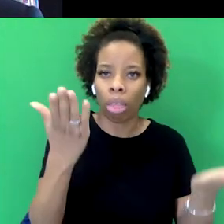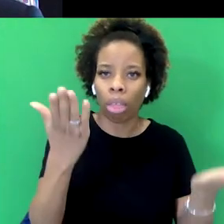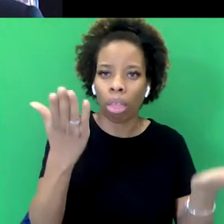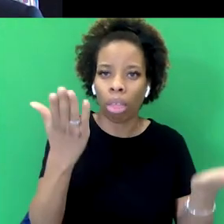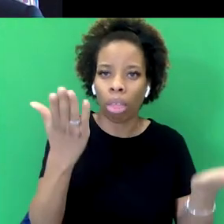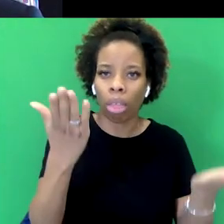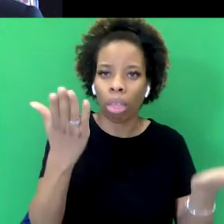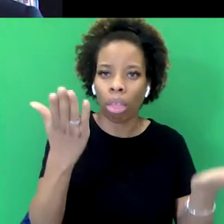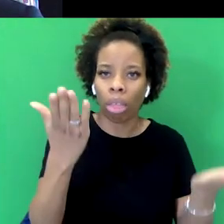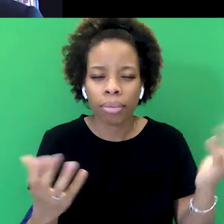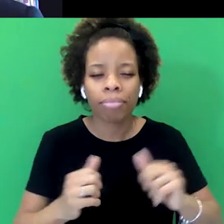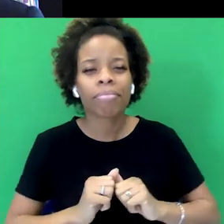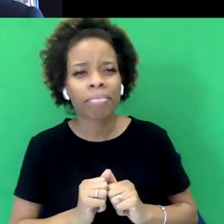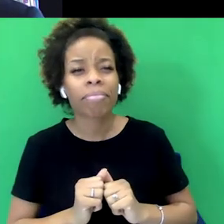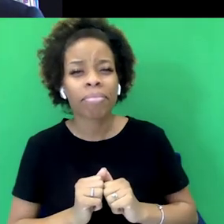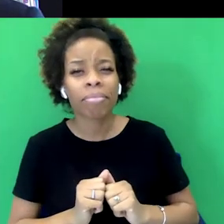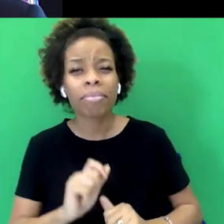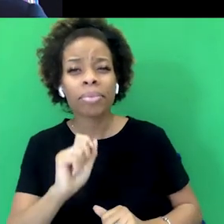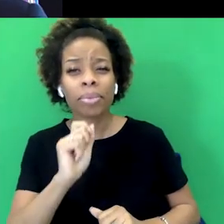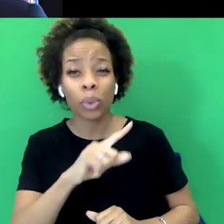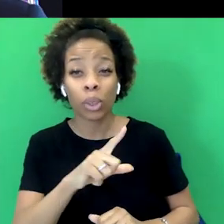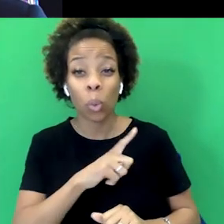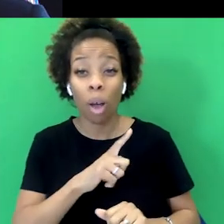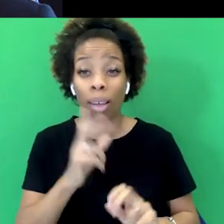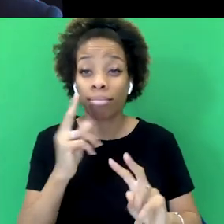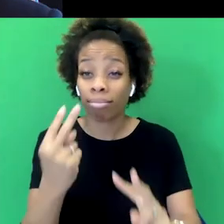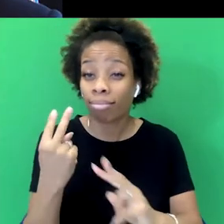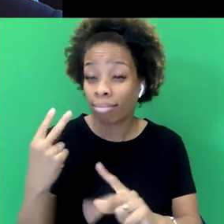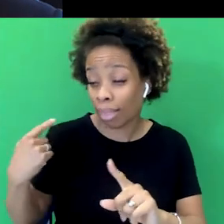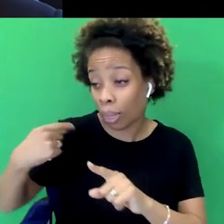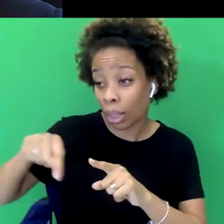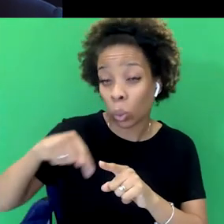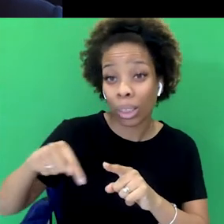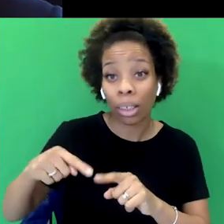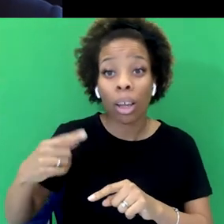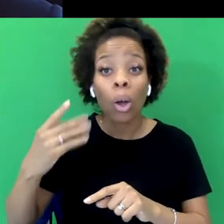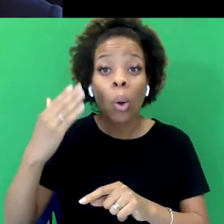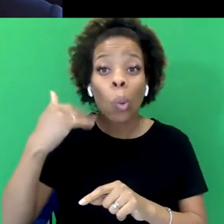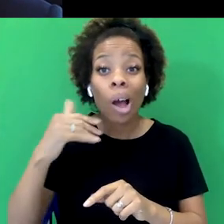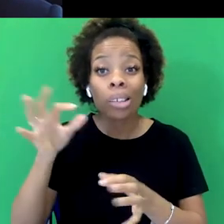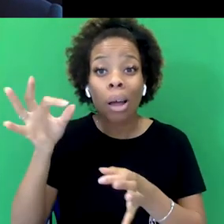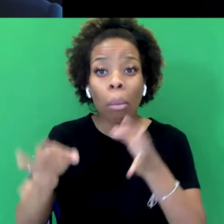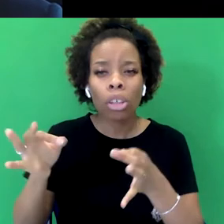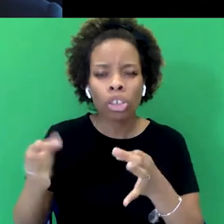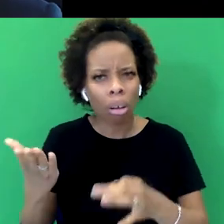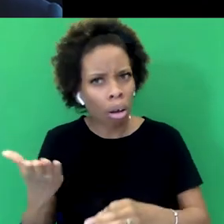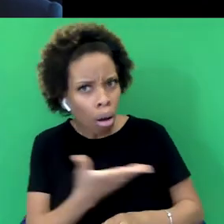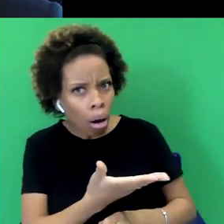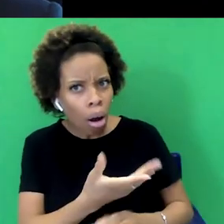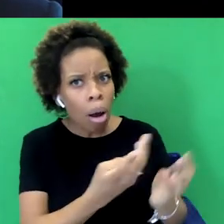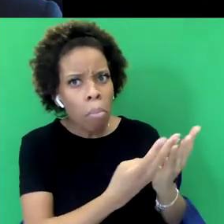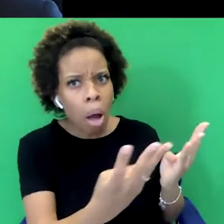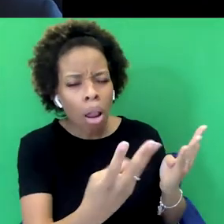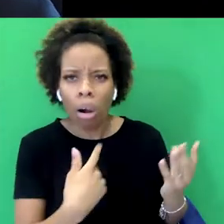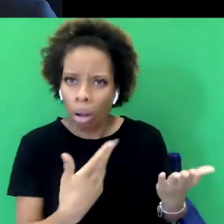quite weird watching white people in the last week, white politicians saying, oh, we've got to listen to these brown people on this panel, on this commission,